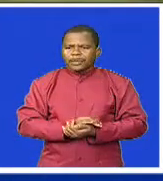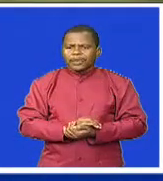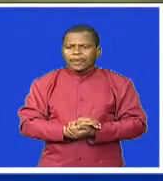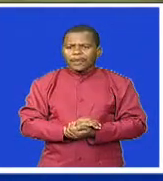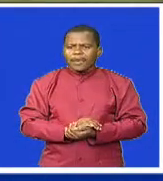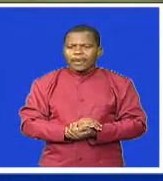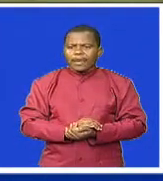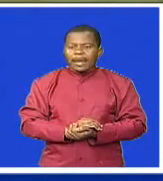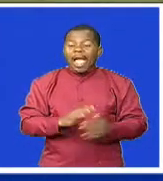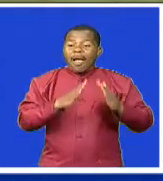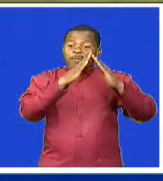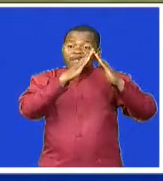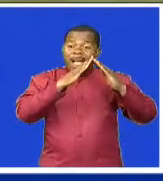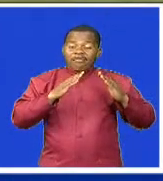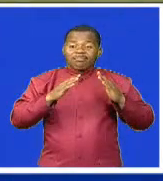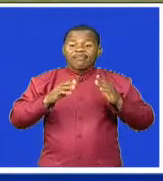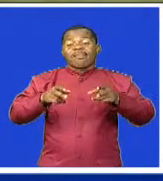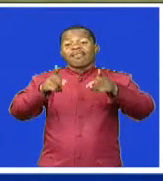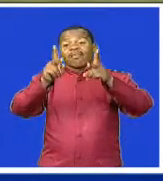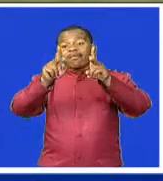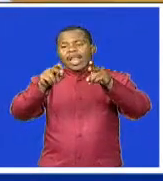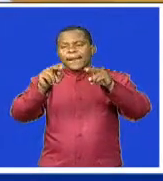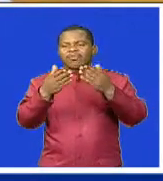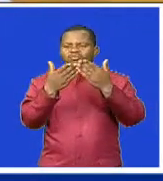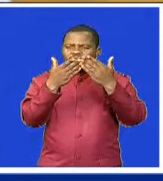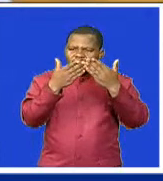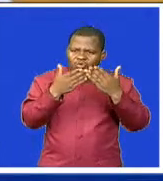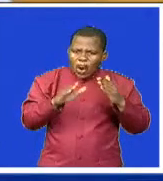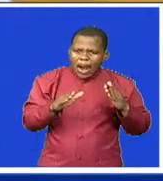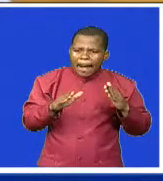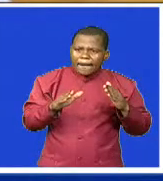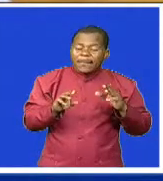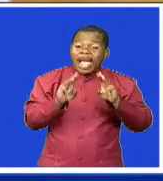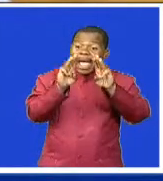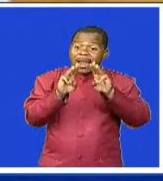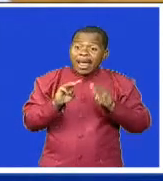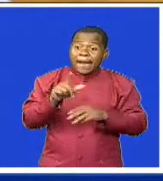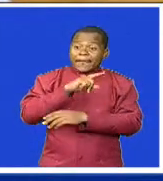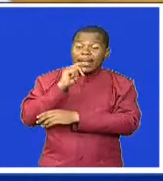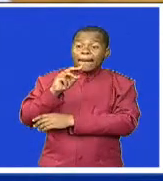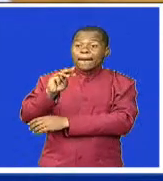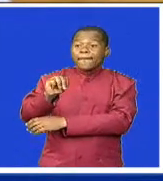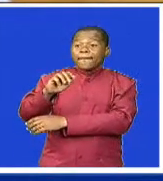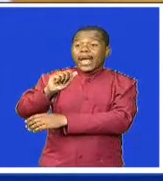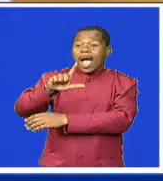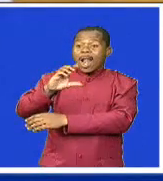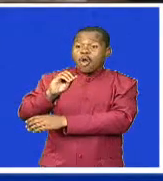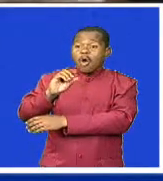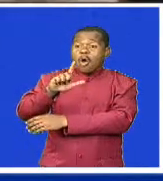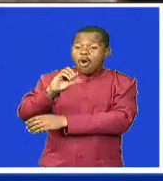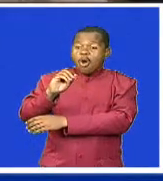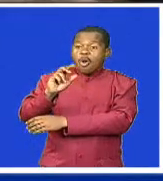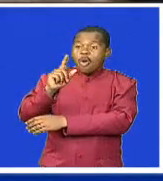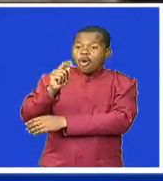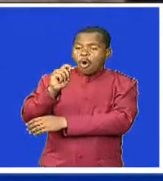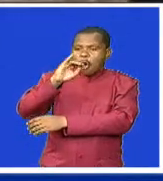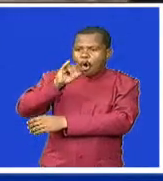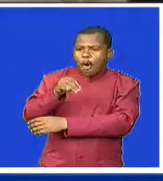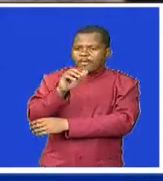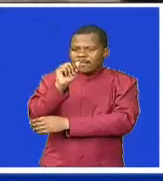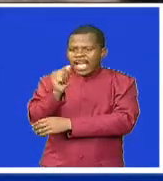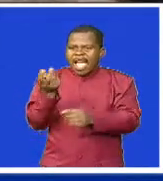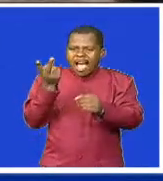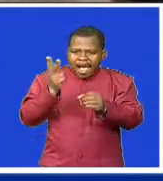Integrated Landscape Management Plan and the document which will guide those part of the project in ensuring all activities are executed